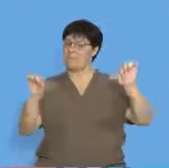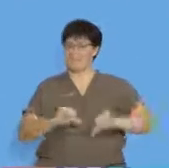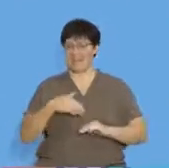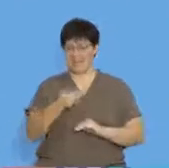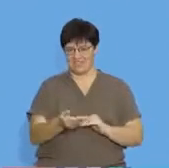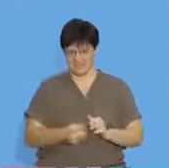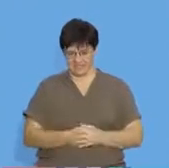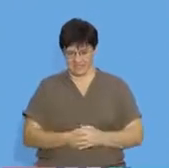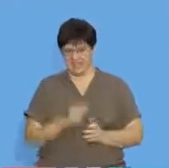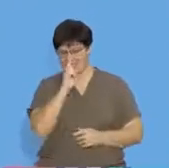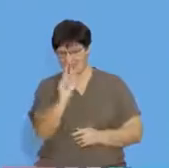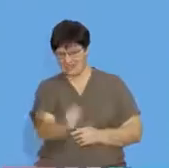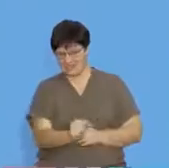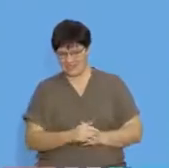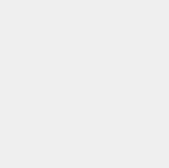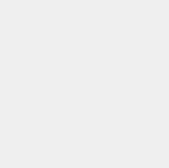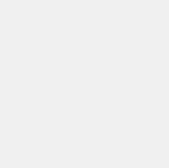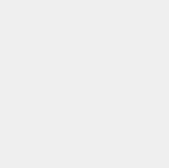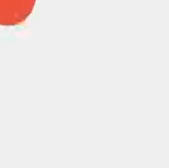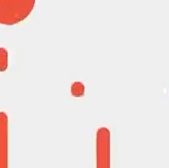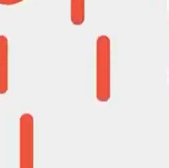that shortly after the break. See you soon.